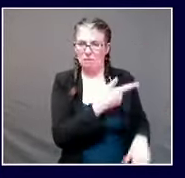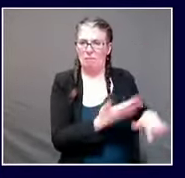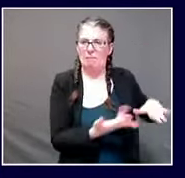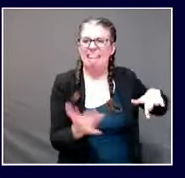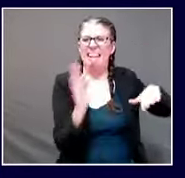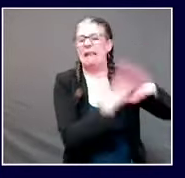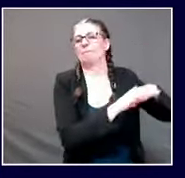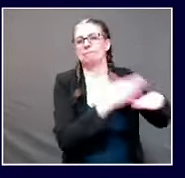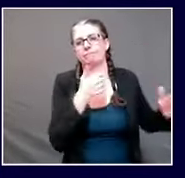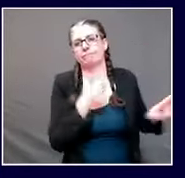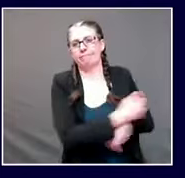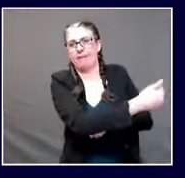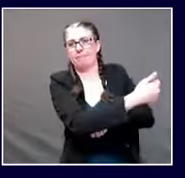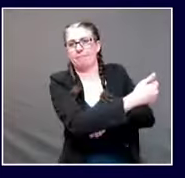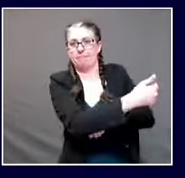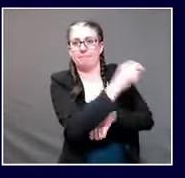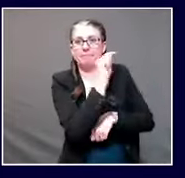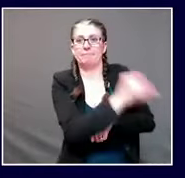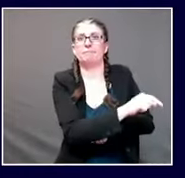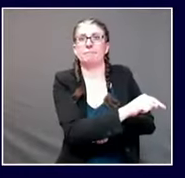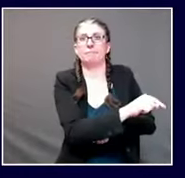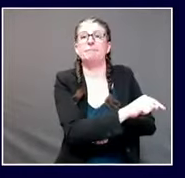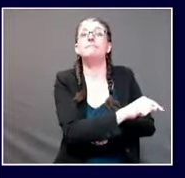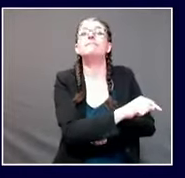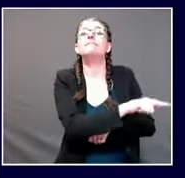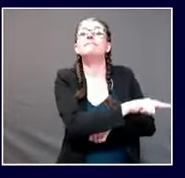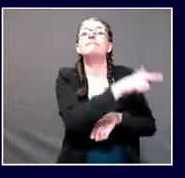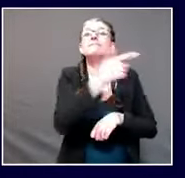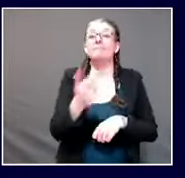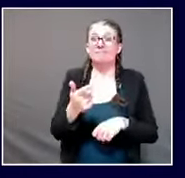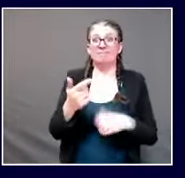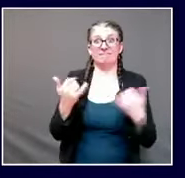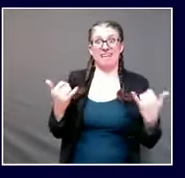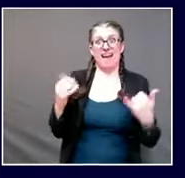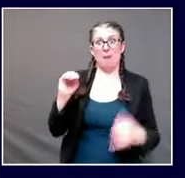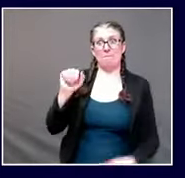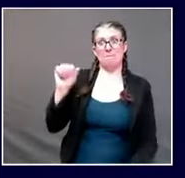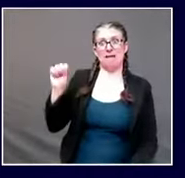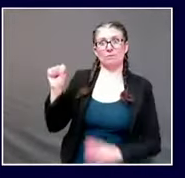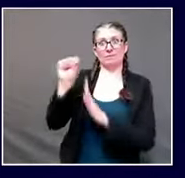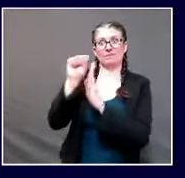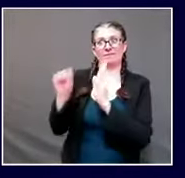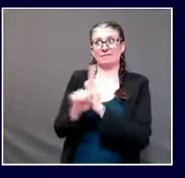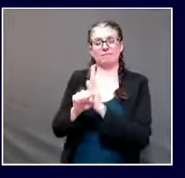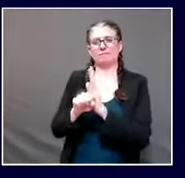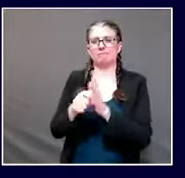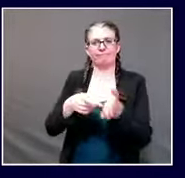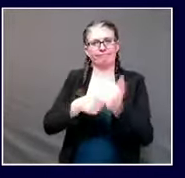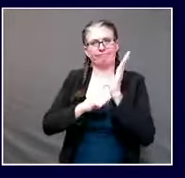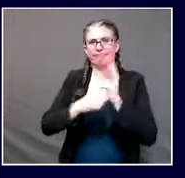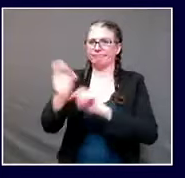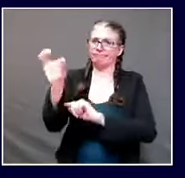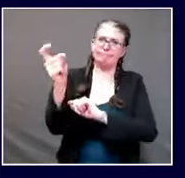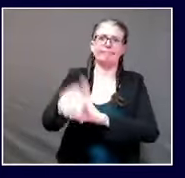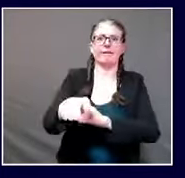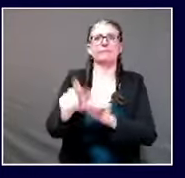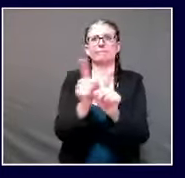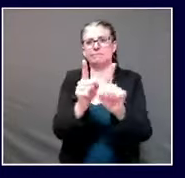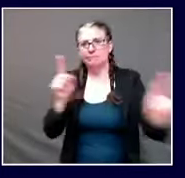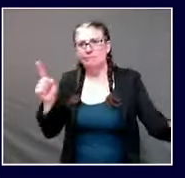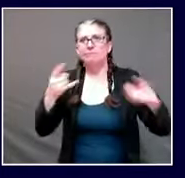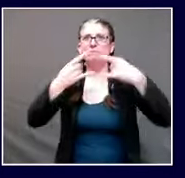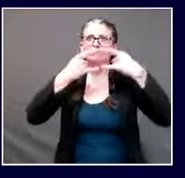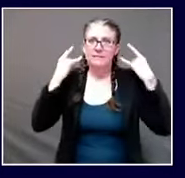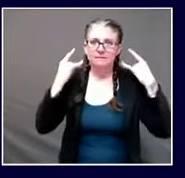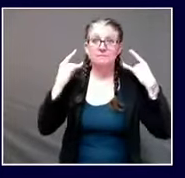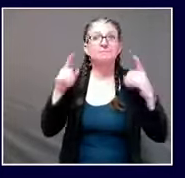guess i think you could draw parallels to massachusetts and maine if things persist in the state like they're currently going i guess what's next